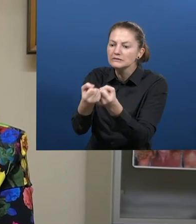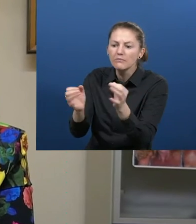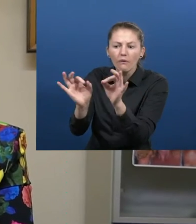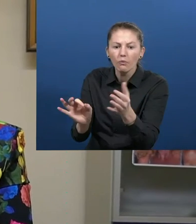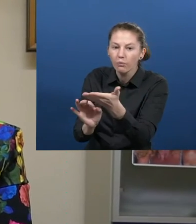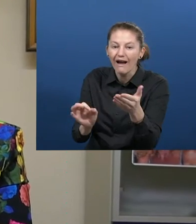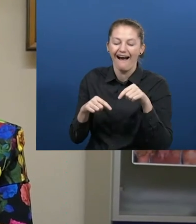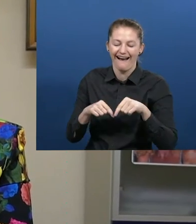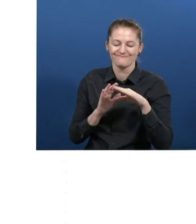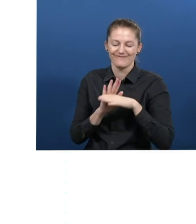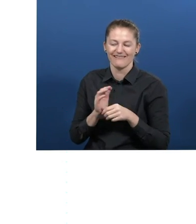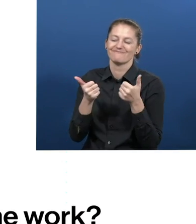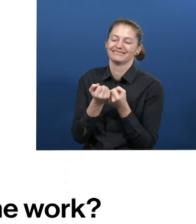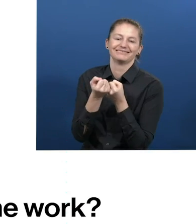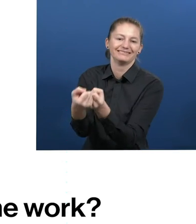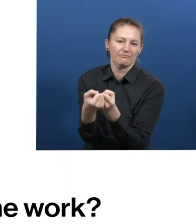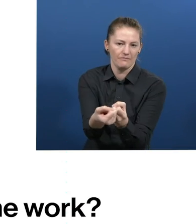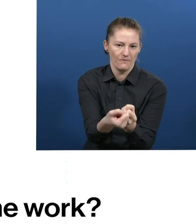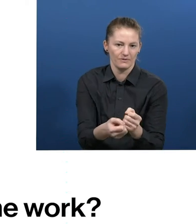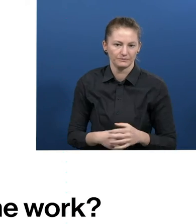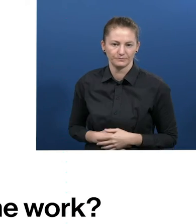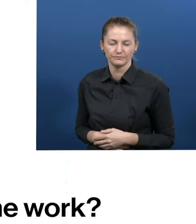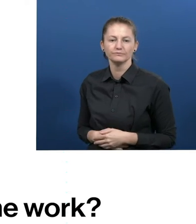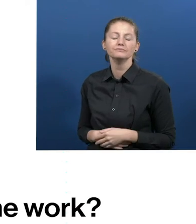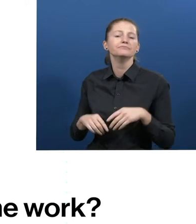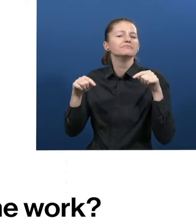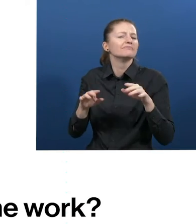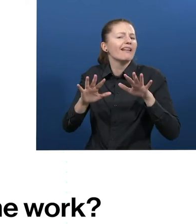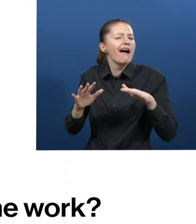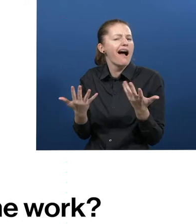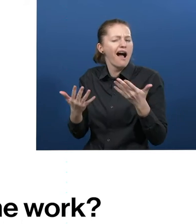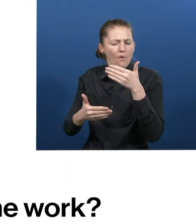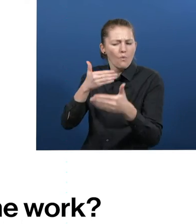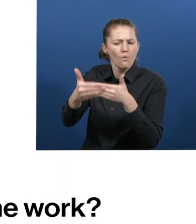How does APSA Penitentiary Program work?